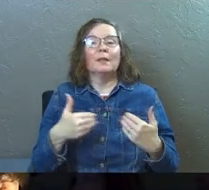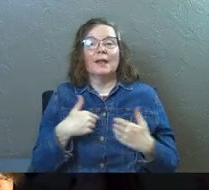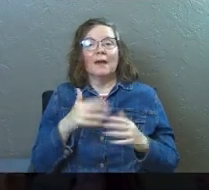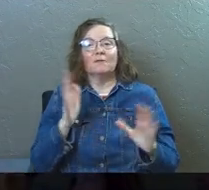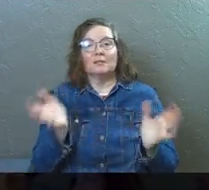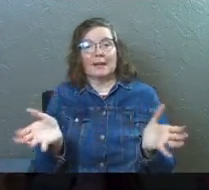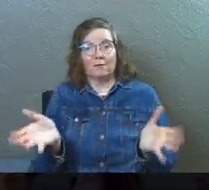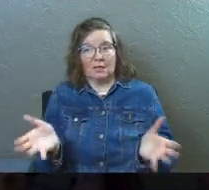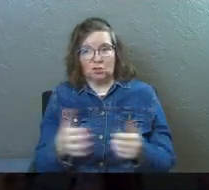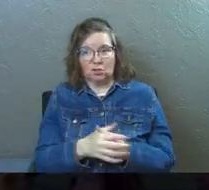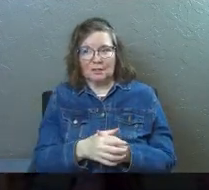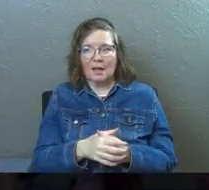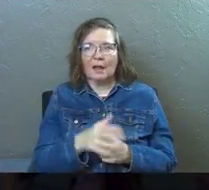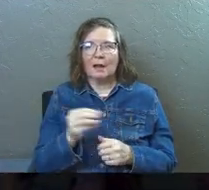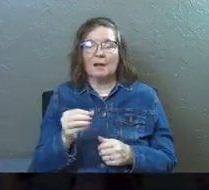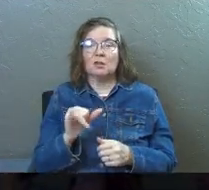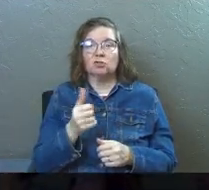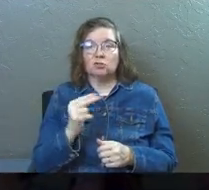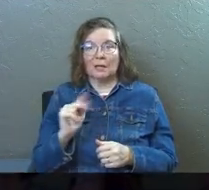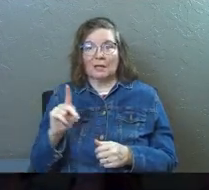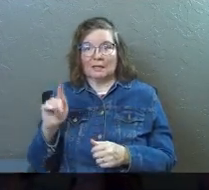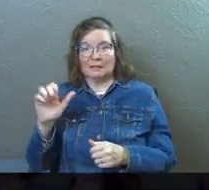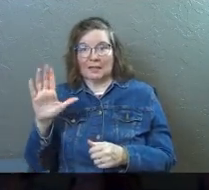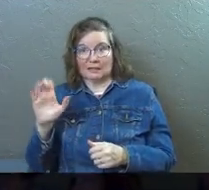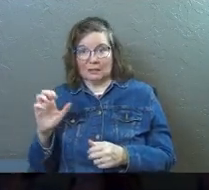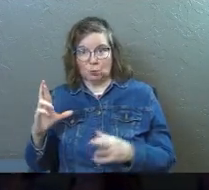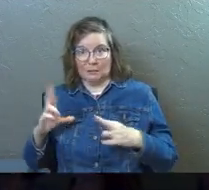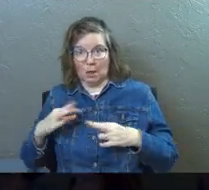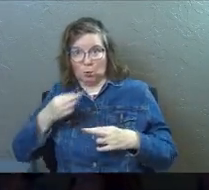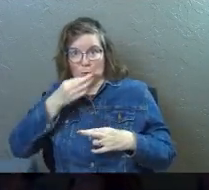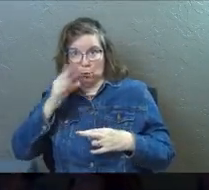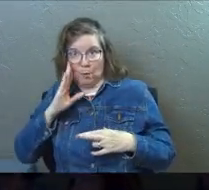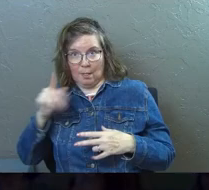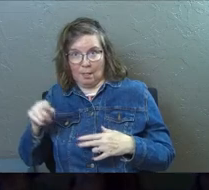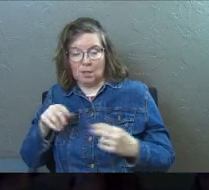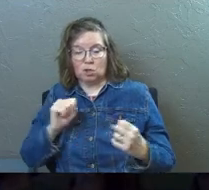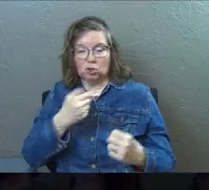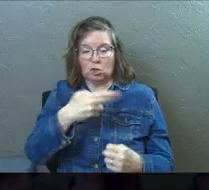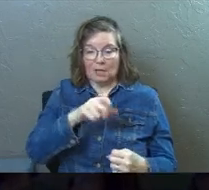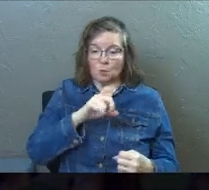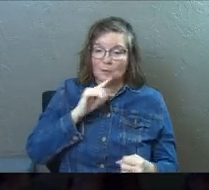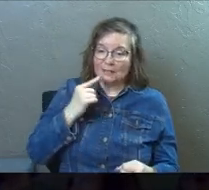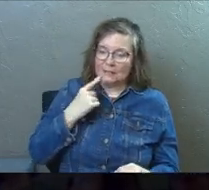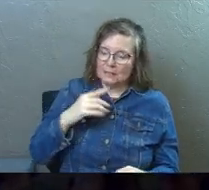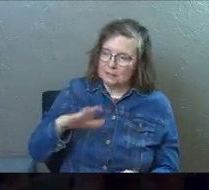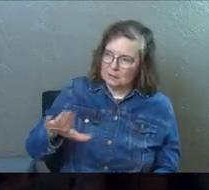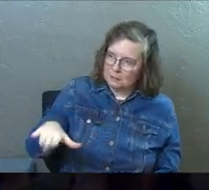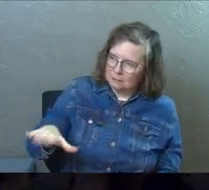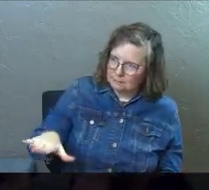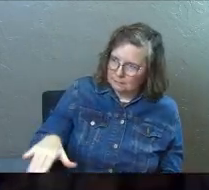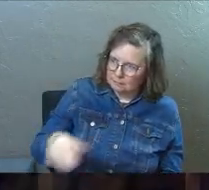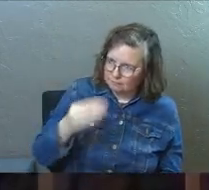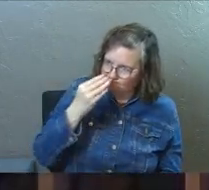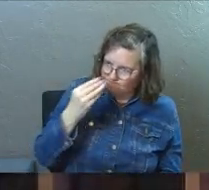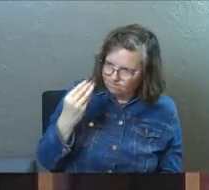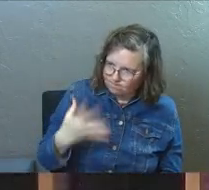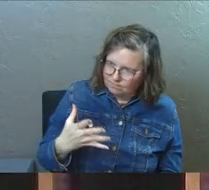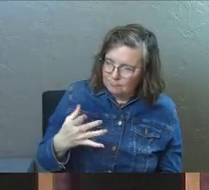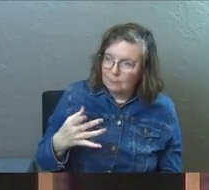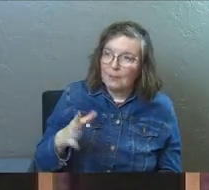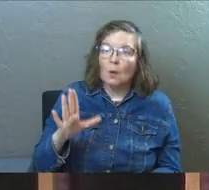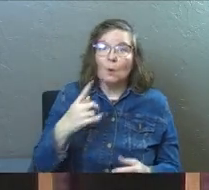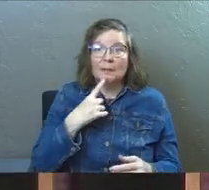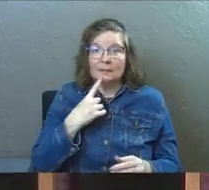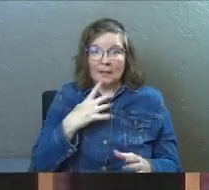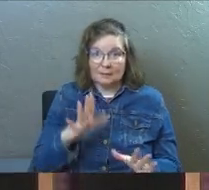having this conversation. And Jason Kelsey is about to retire, and Shaq gets really serious in the midst of the conversation. And